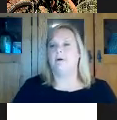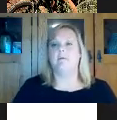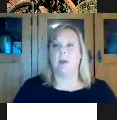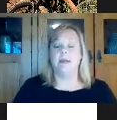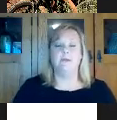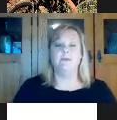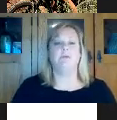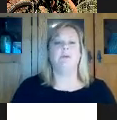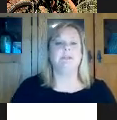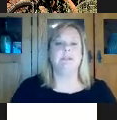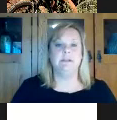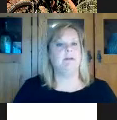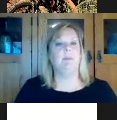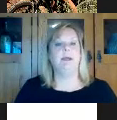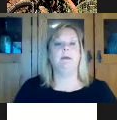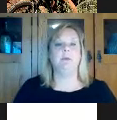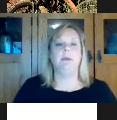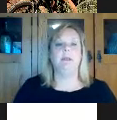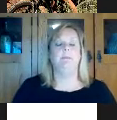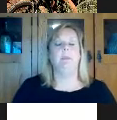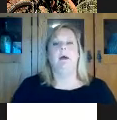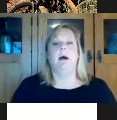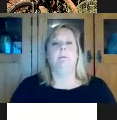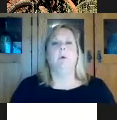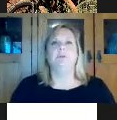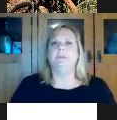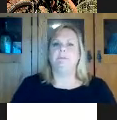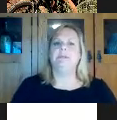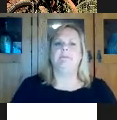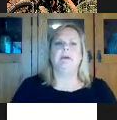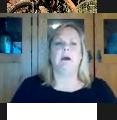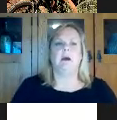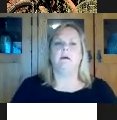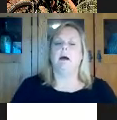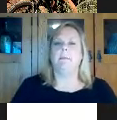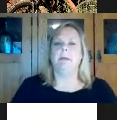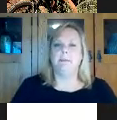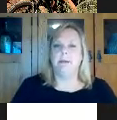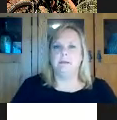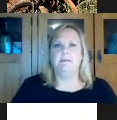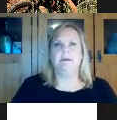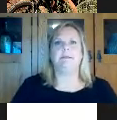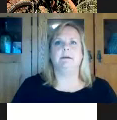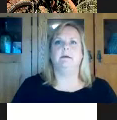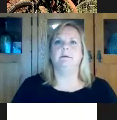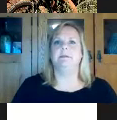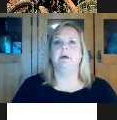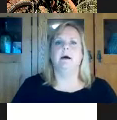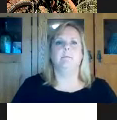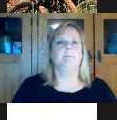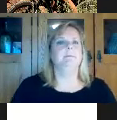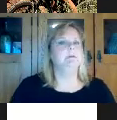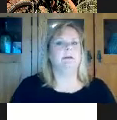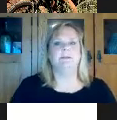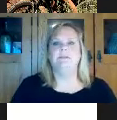offer a variety of services to the deafblind community. Most specific are independent living skills,